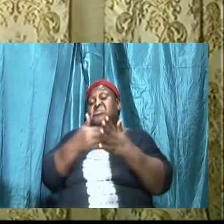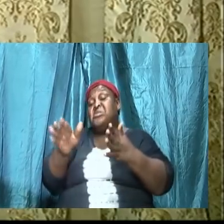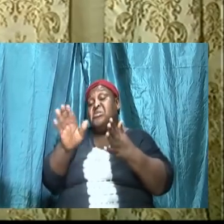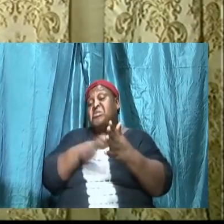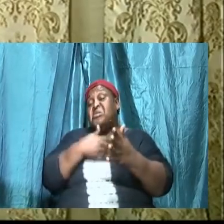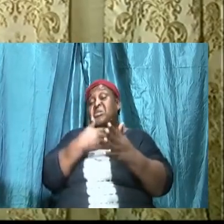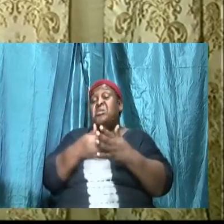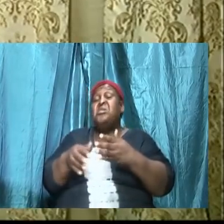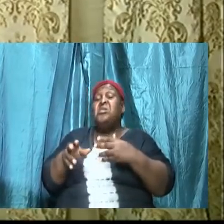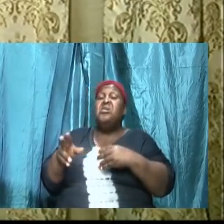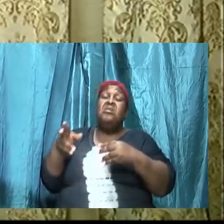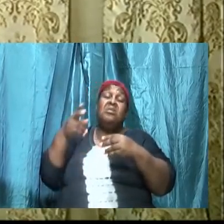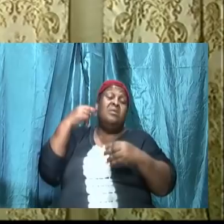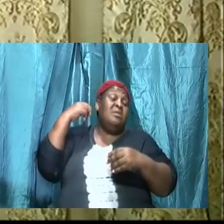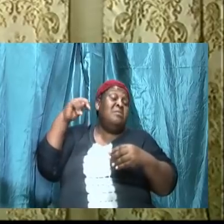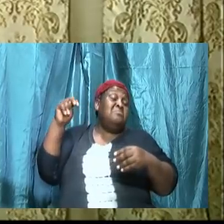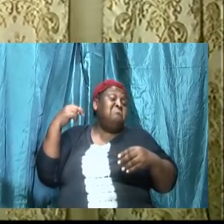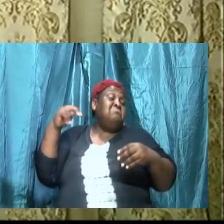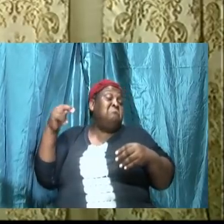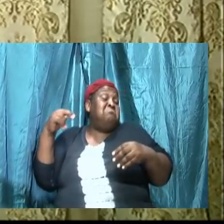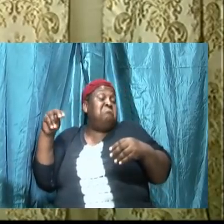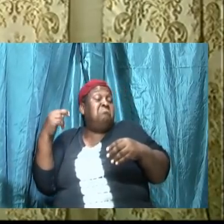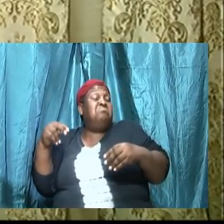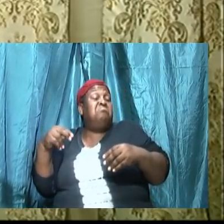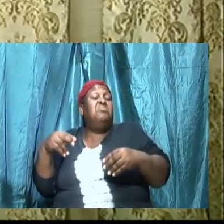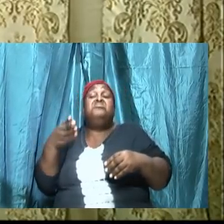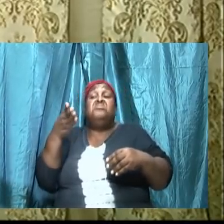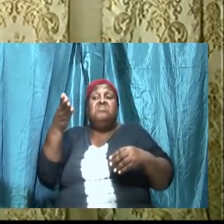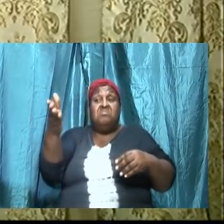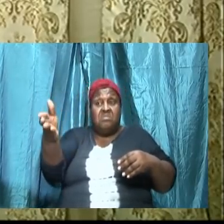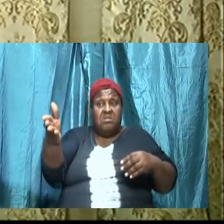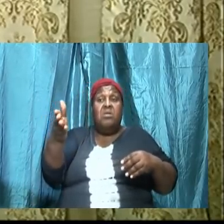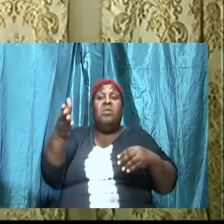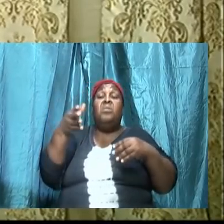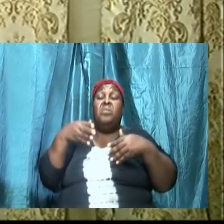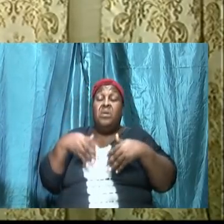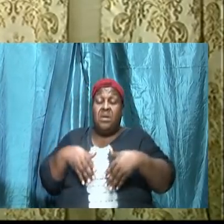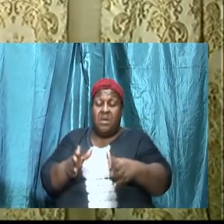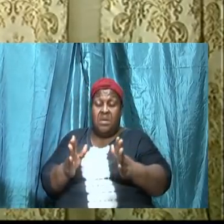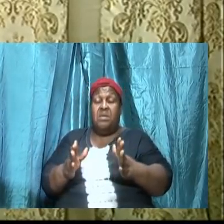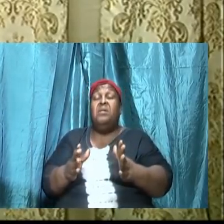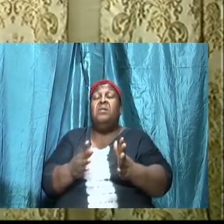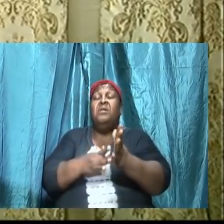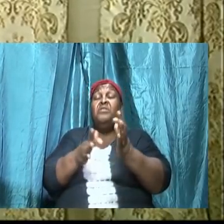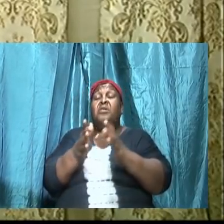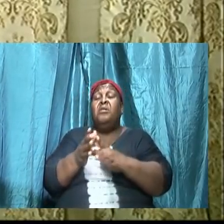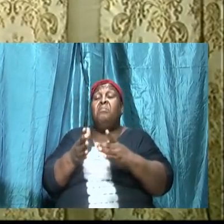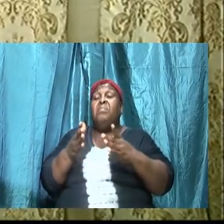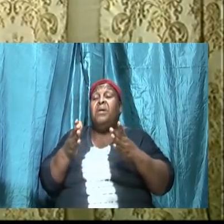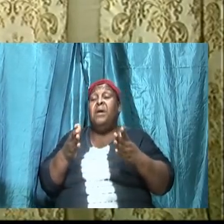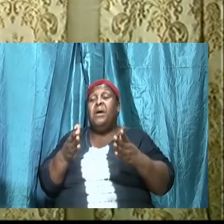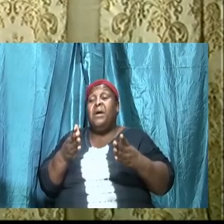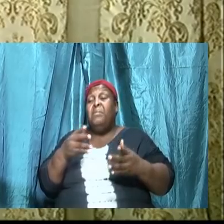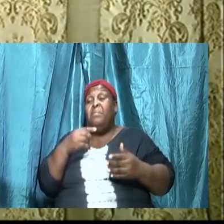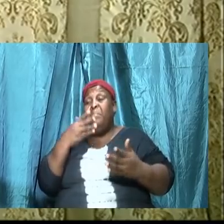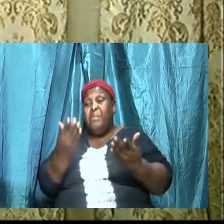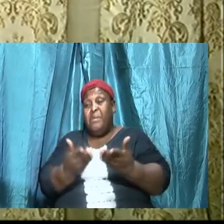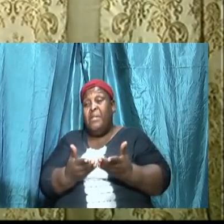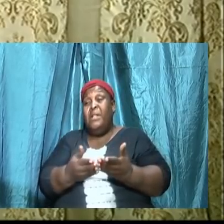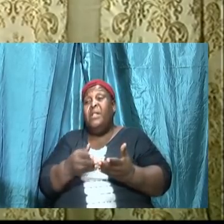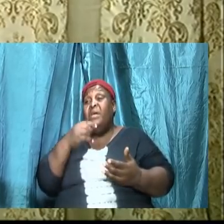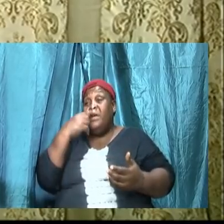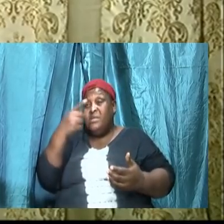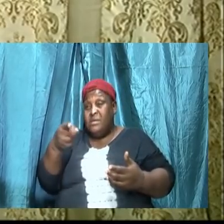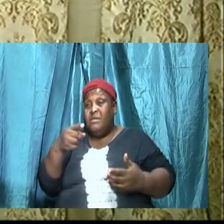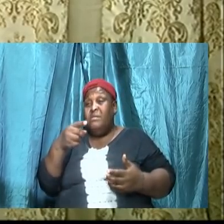worshiping noise, so to speak, but they their way. And the Bible tells us that God literally disowned